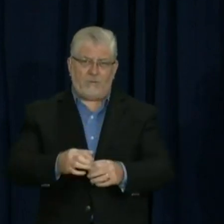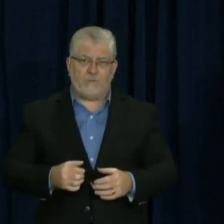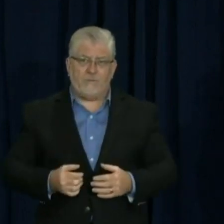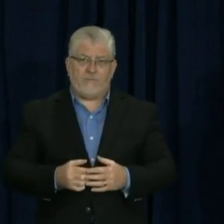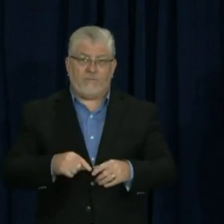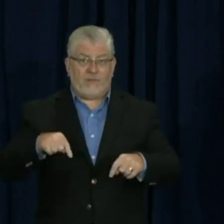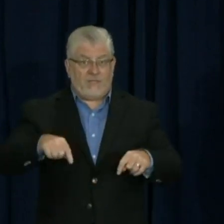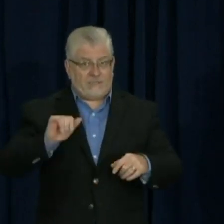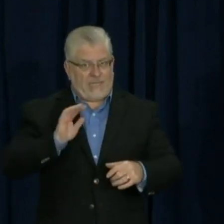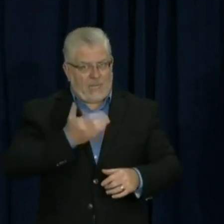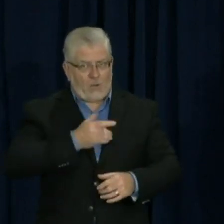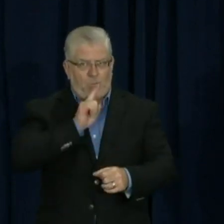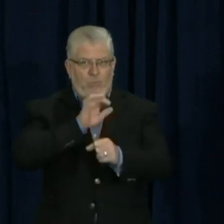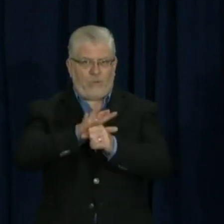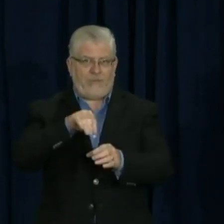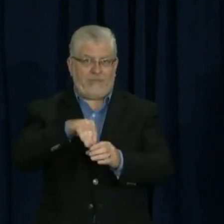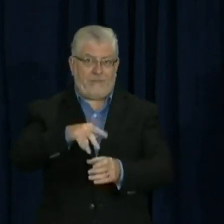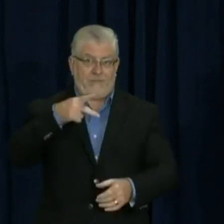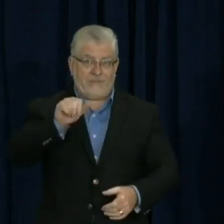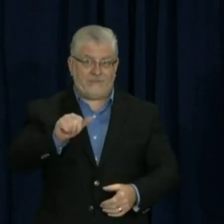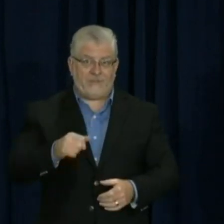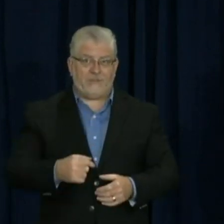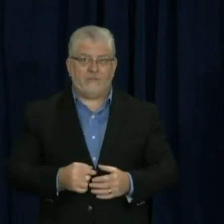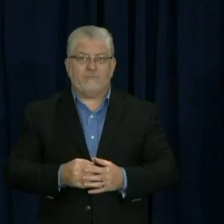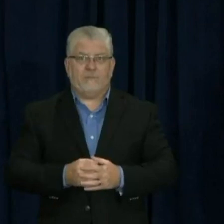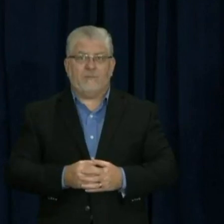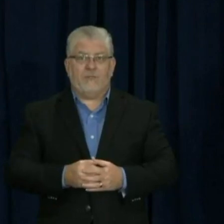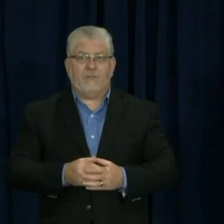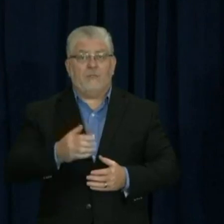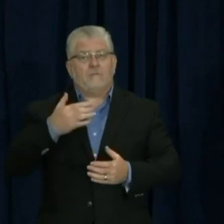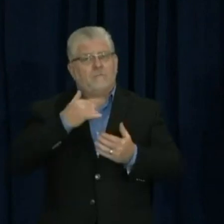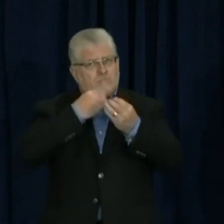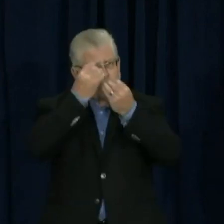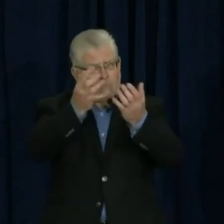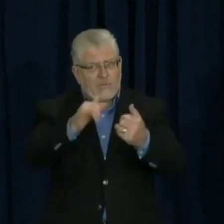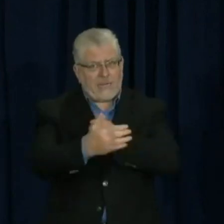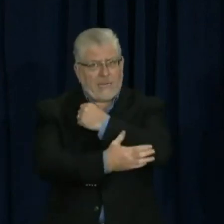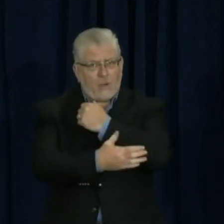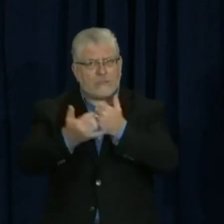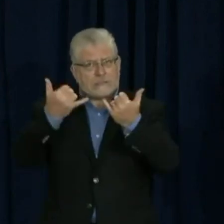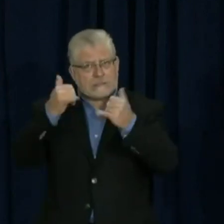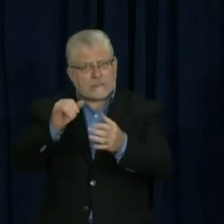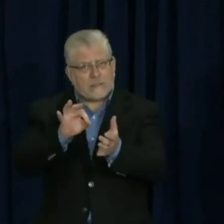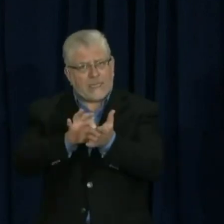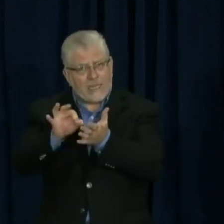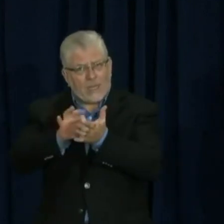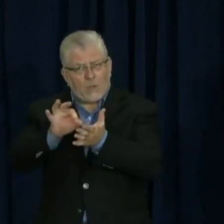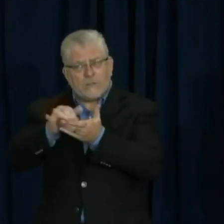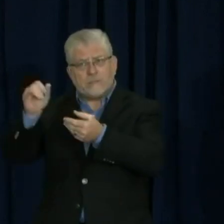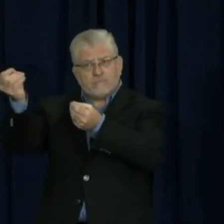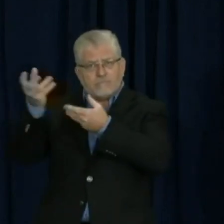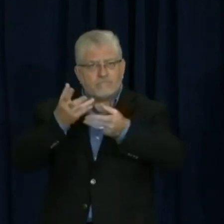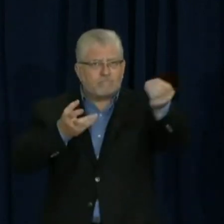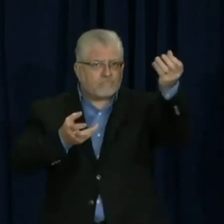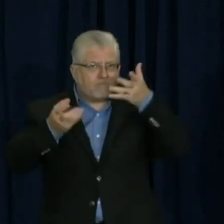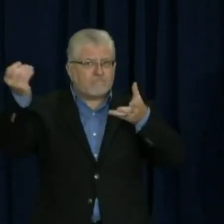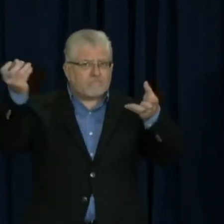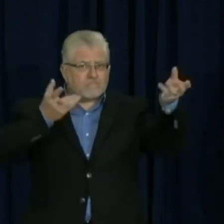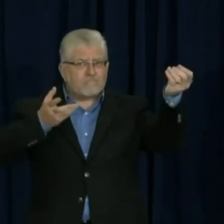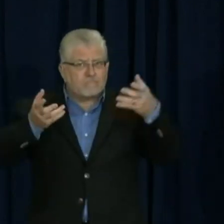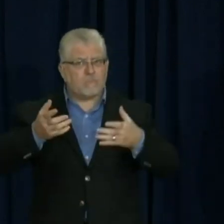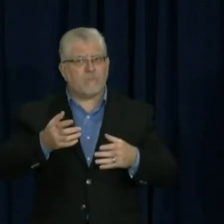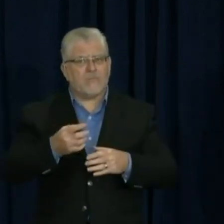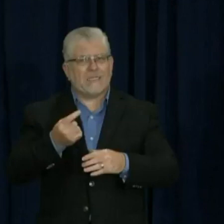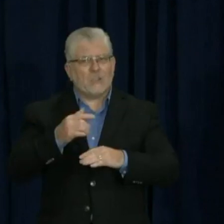as I said, counties continue to report results, and again, these results are coming in more slowly than they have in the past.